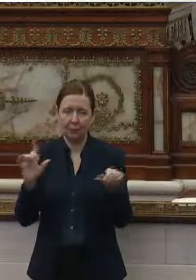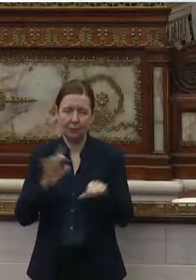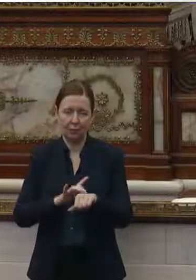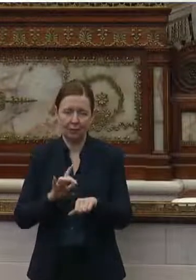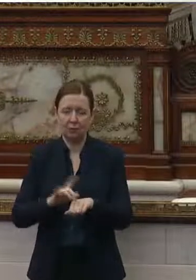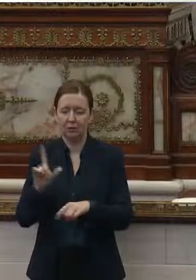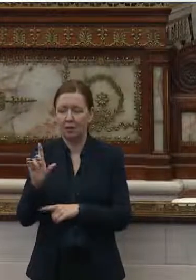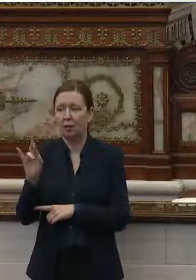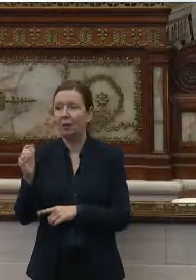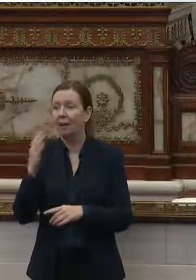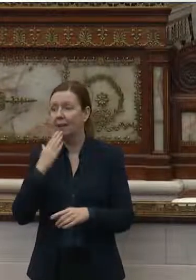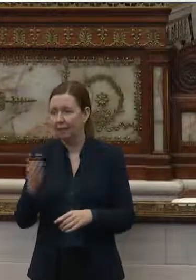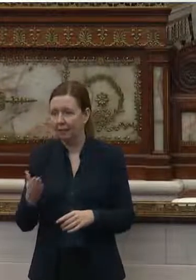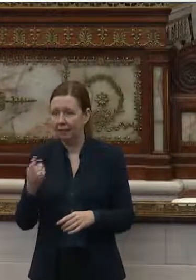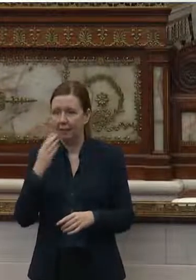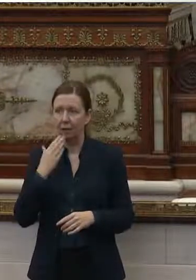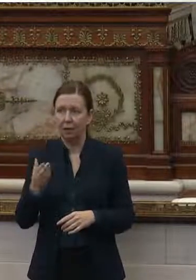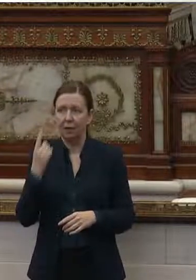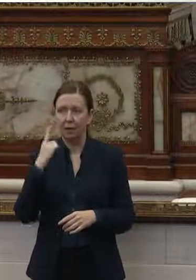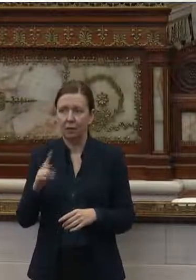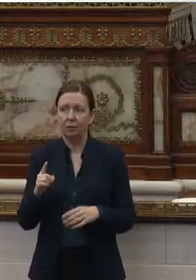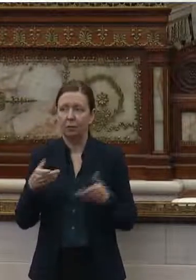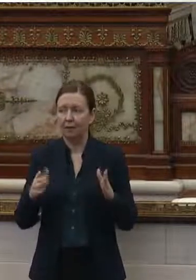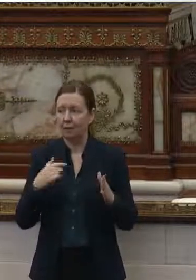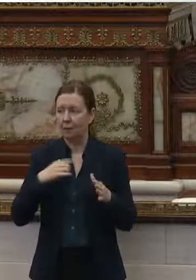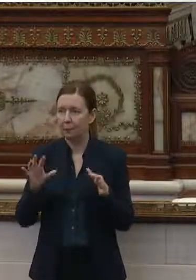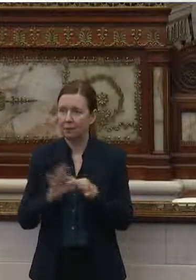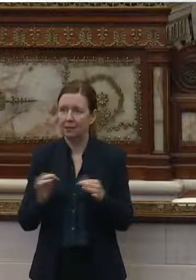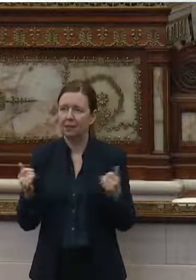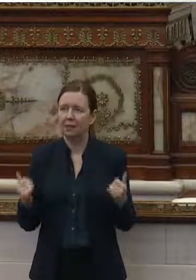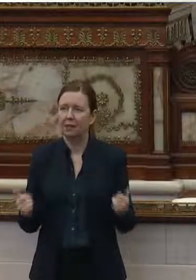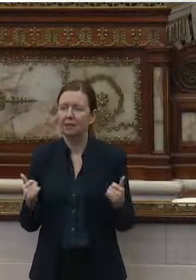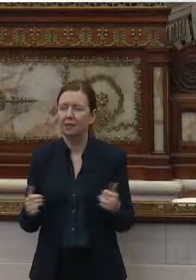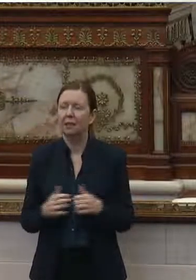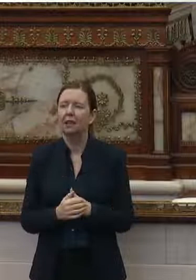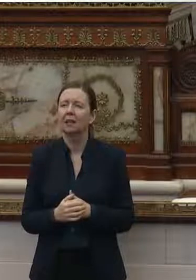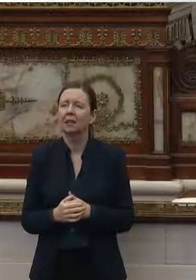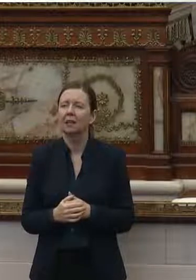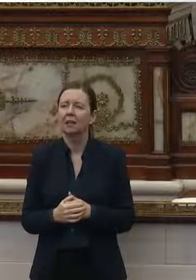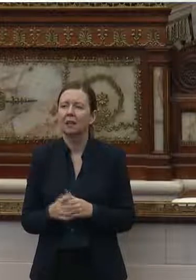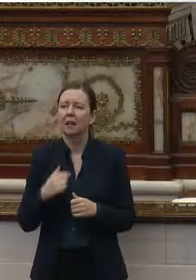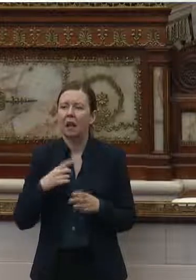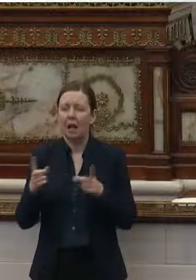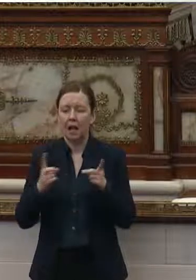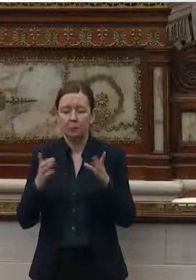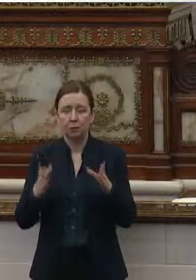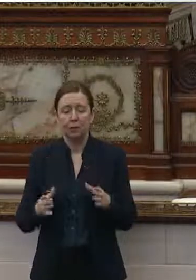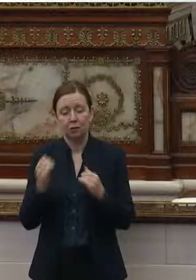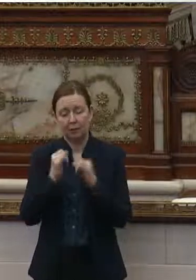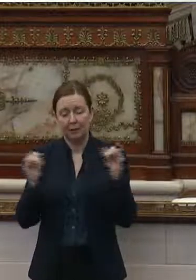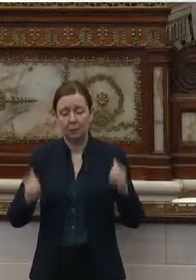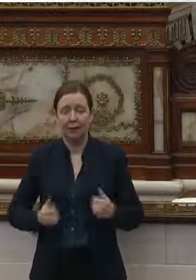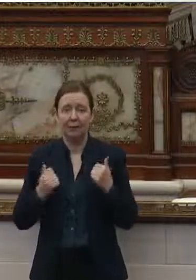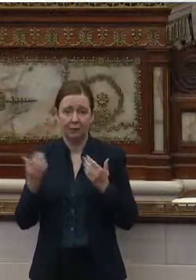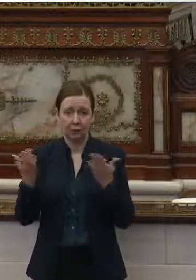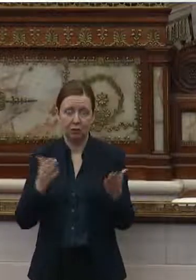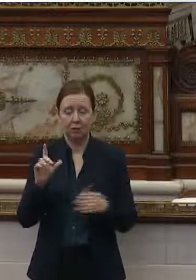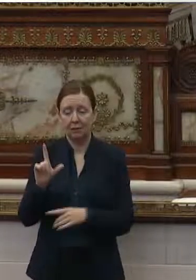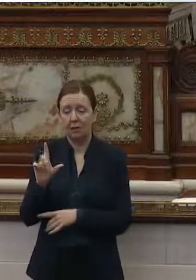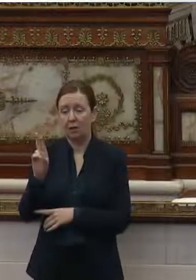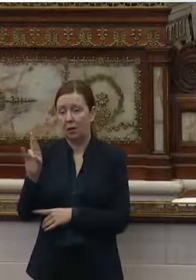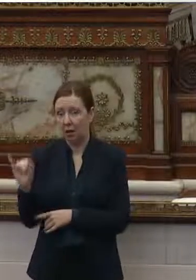Yes, thank you. Thank you for laying on me to testify today. Absolutely. I'm the Director of Independent Living Services at Liberty